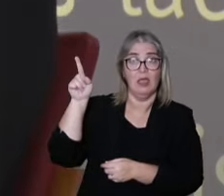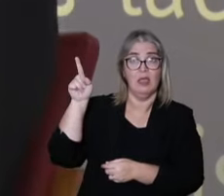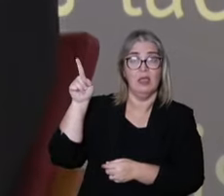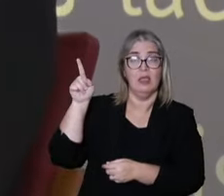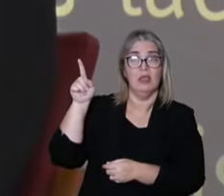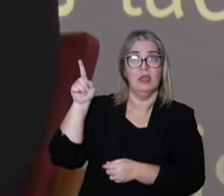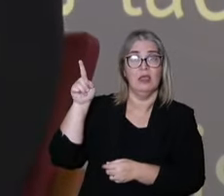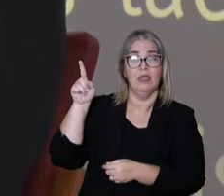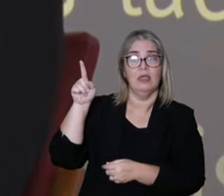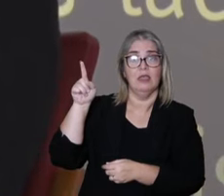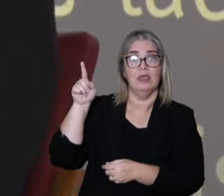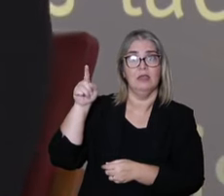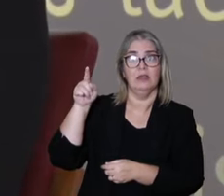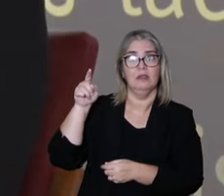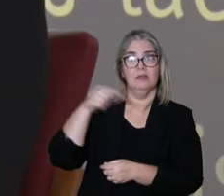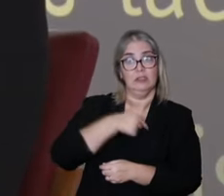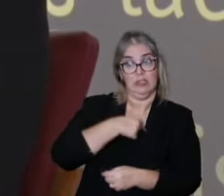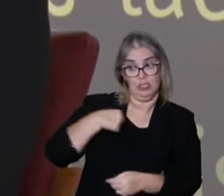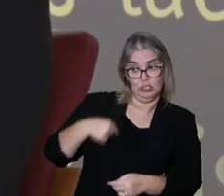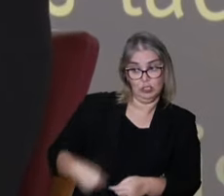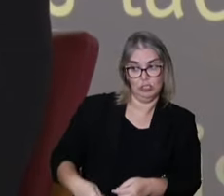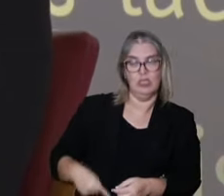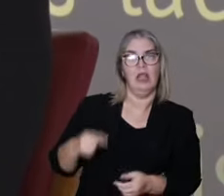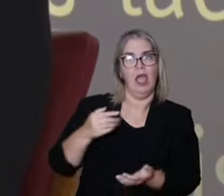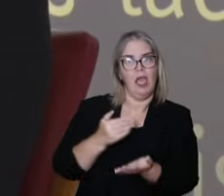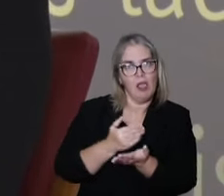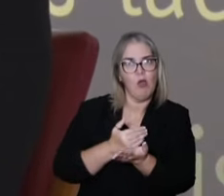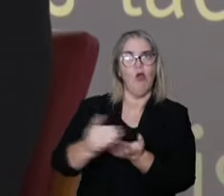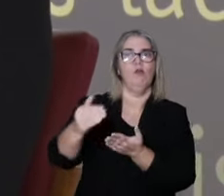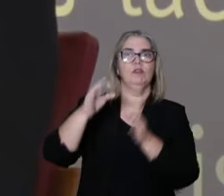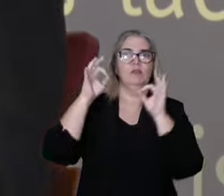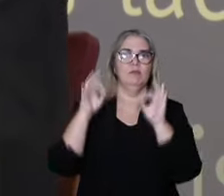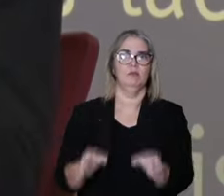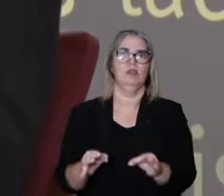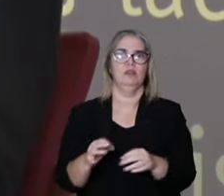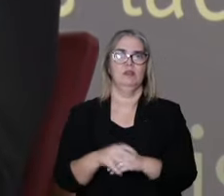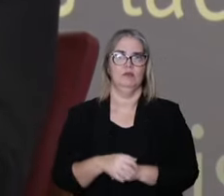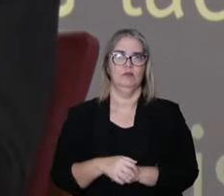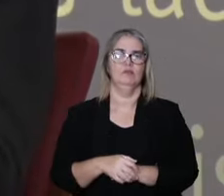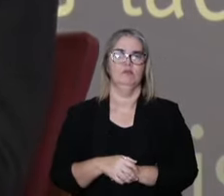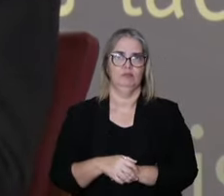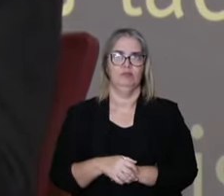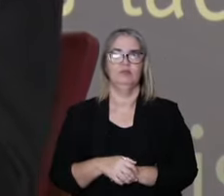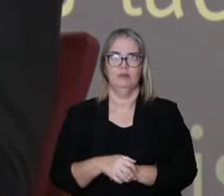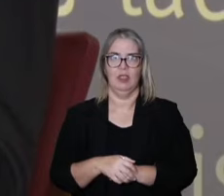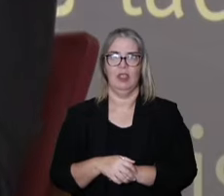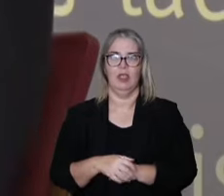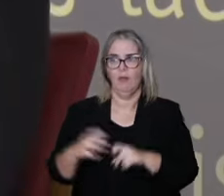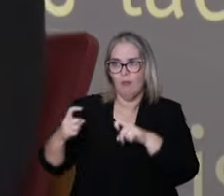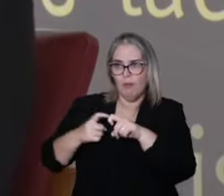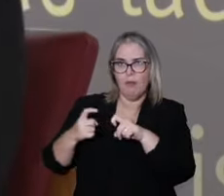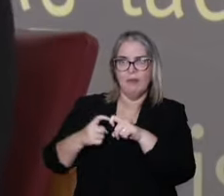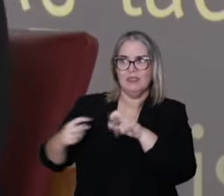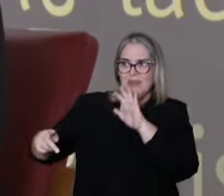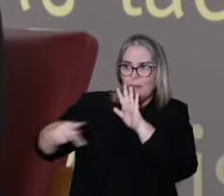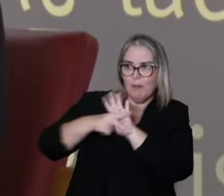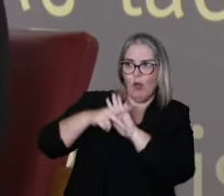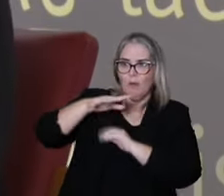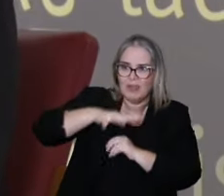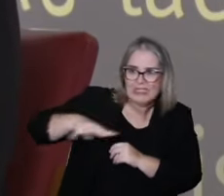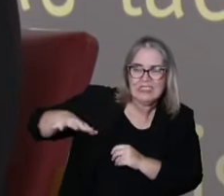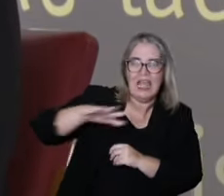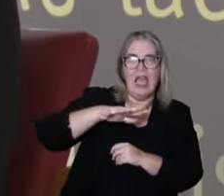socialist revolution in China, there is a traditional Chinese medicine, which is the